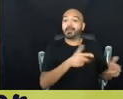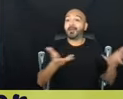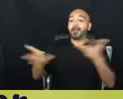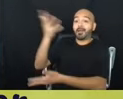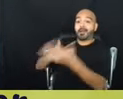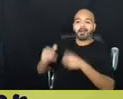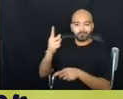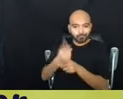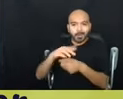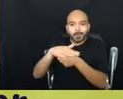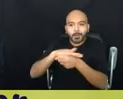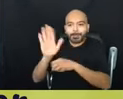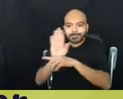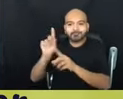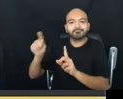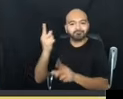local businesses.